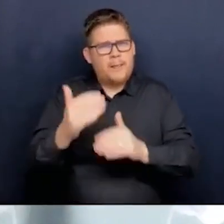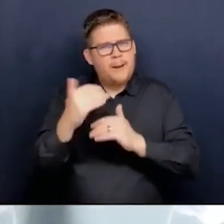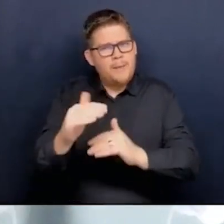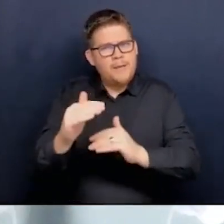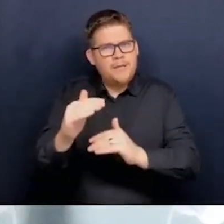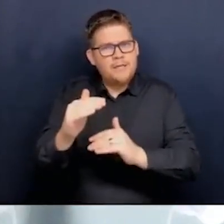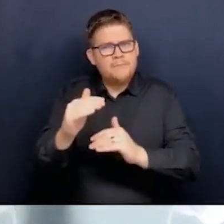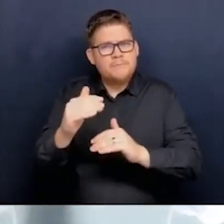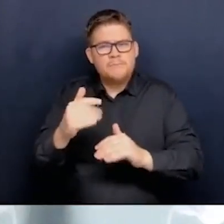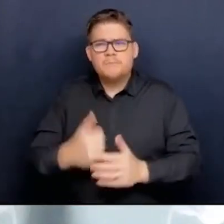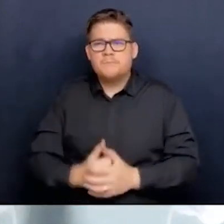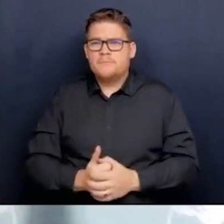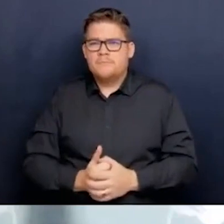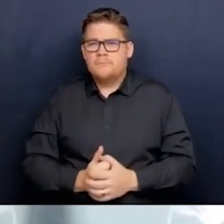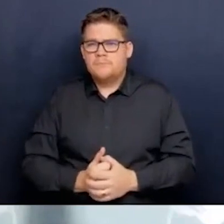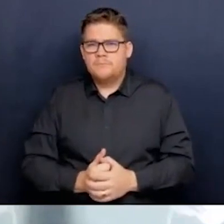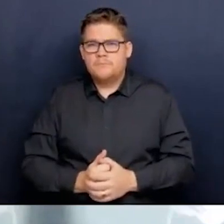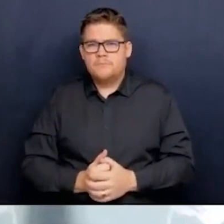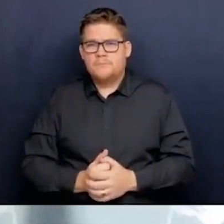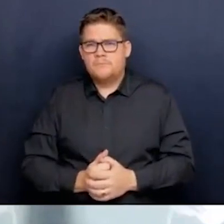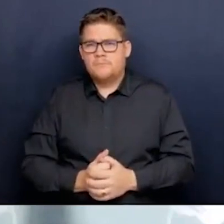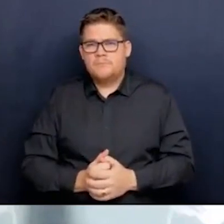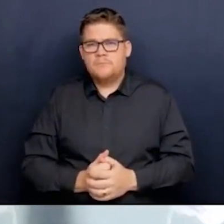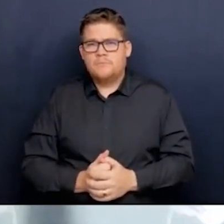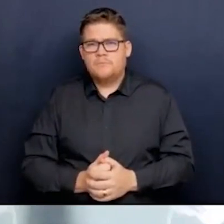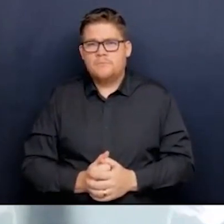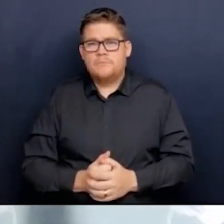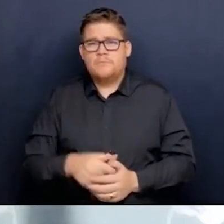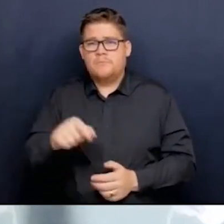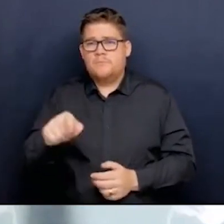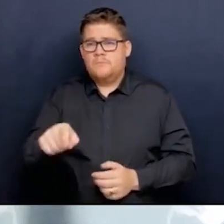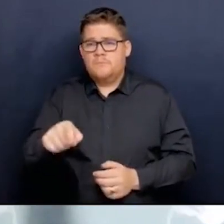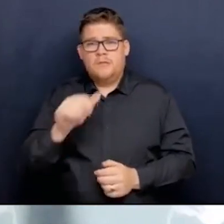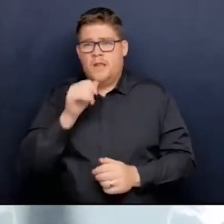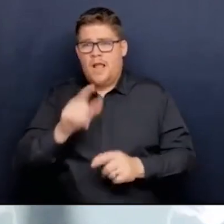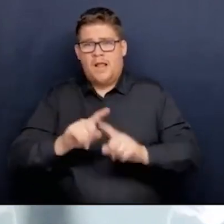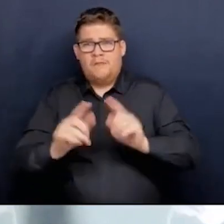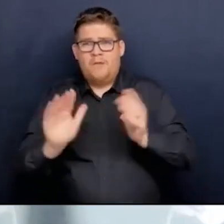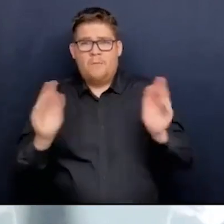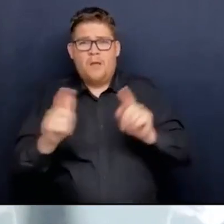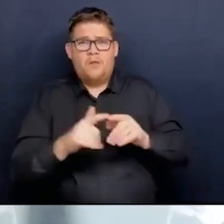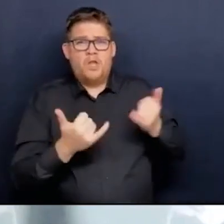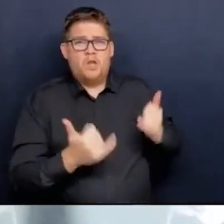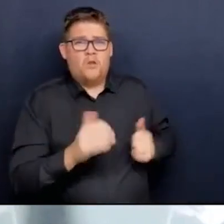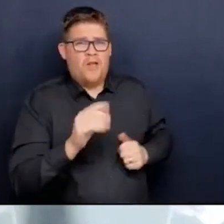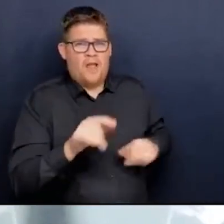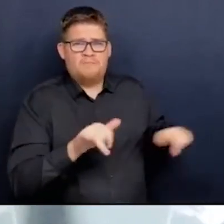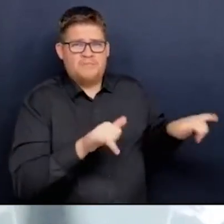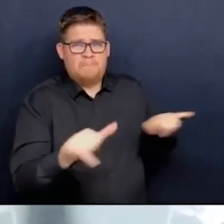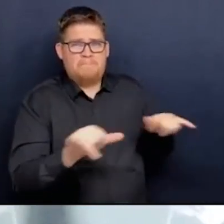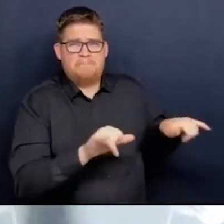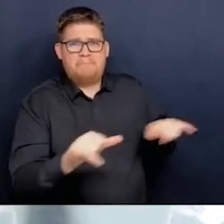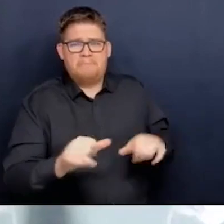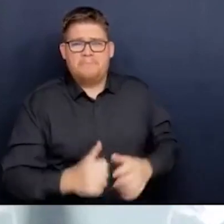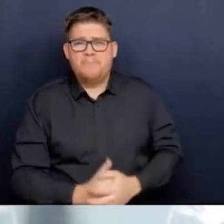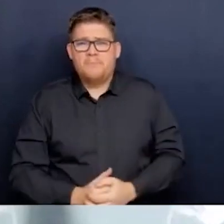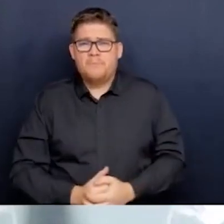than the circumstance in the present act. No different. There has been concerns about